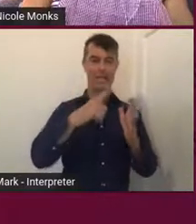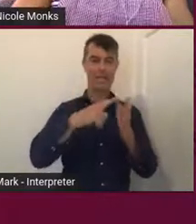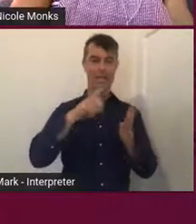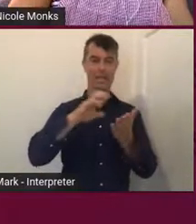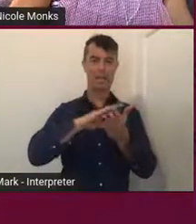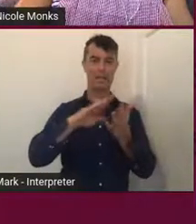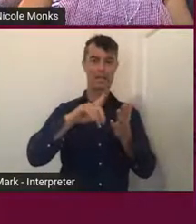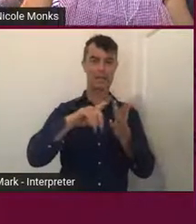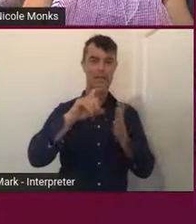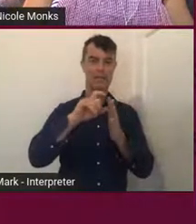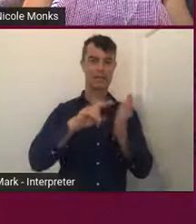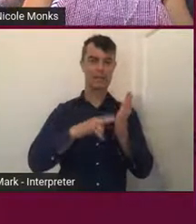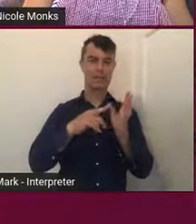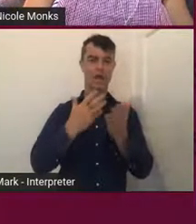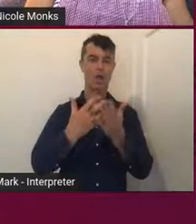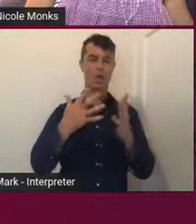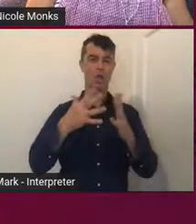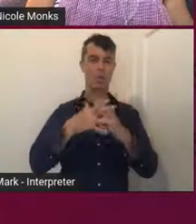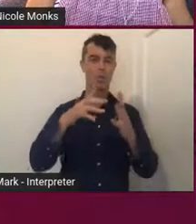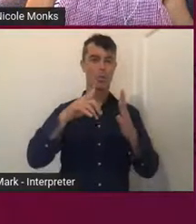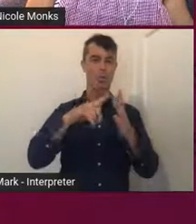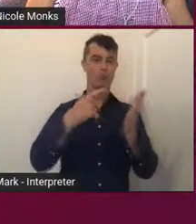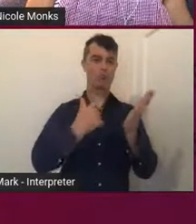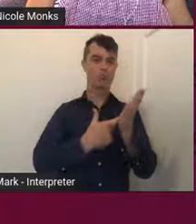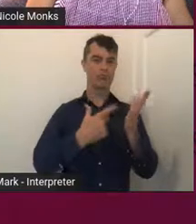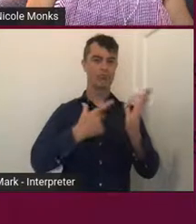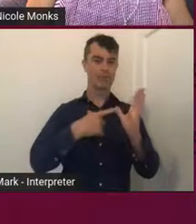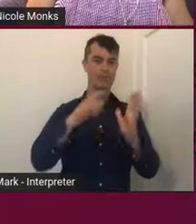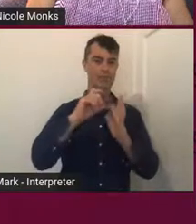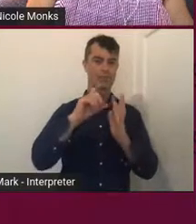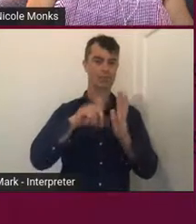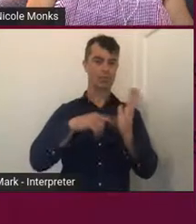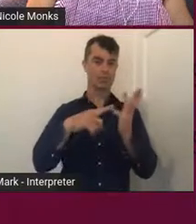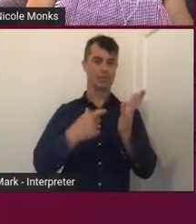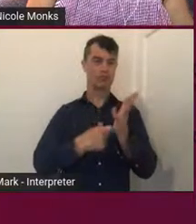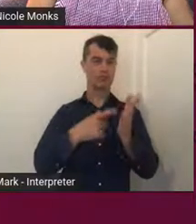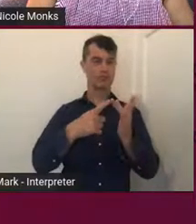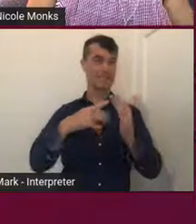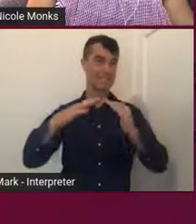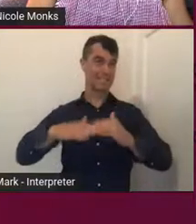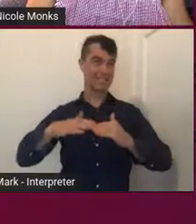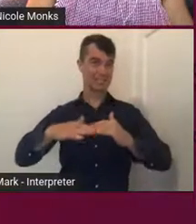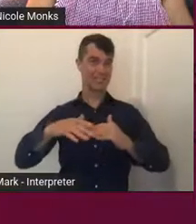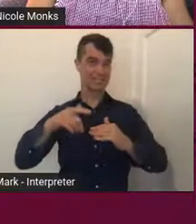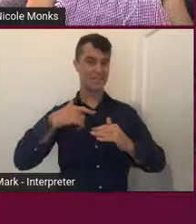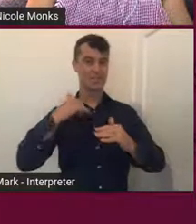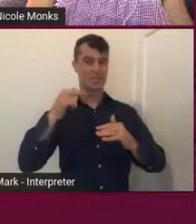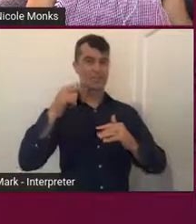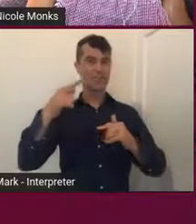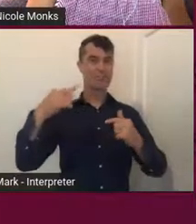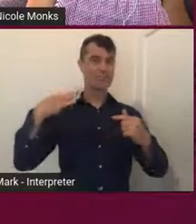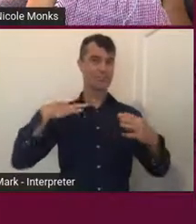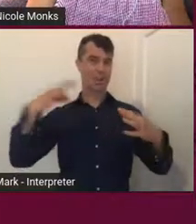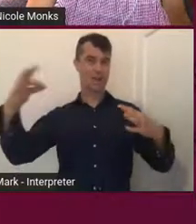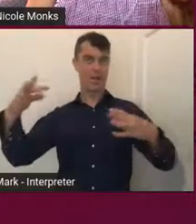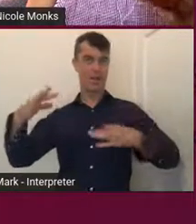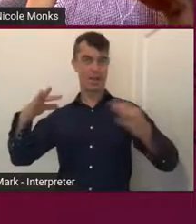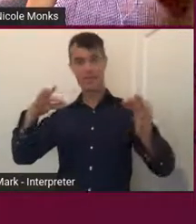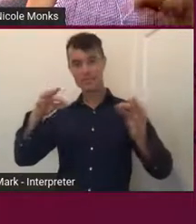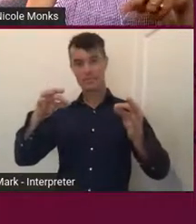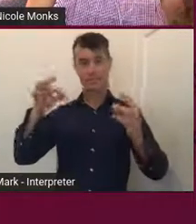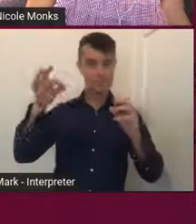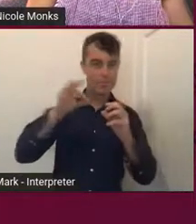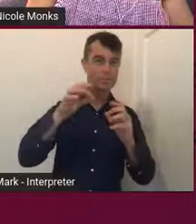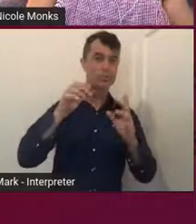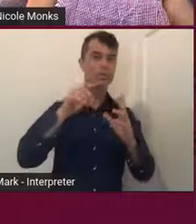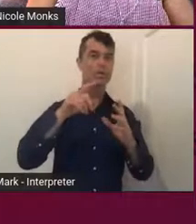Wiradjuri country on the way over. And so I was using those little echidna spines to do those first works.